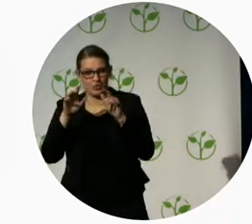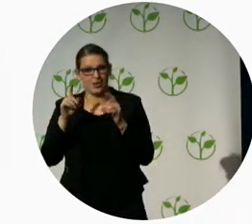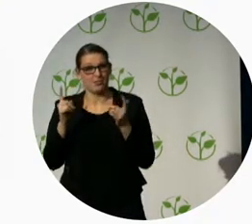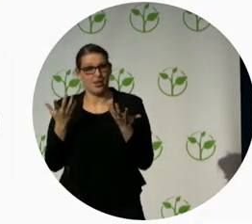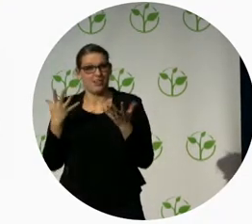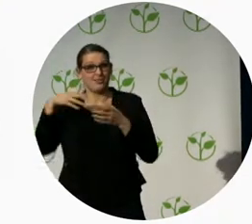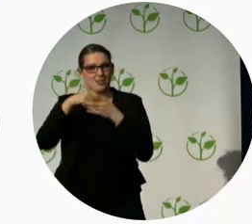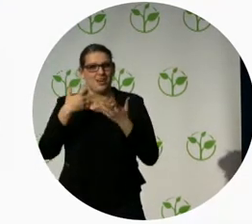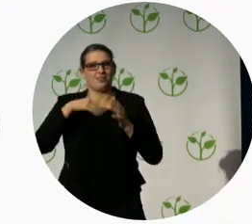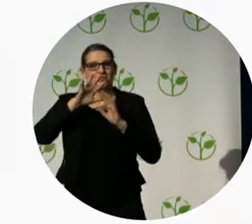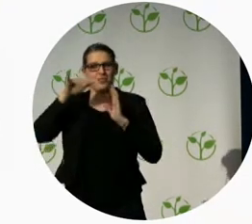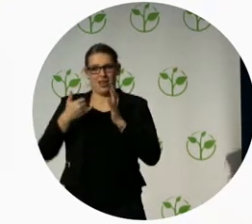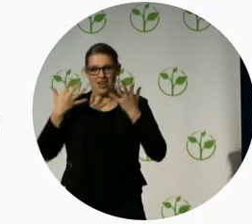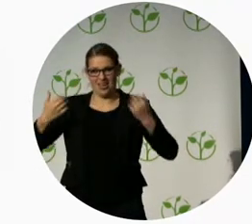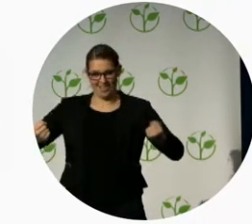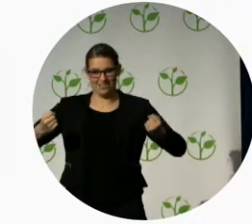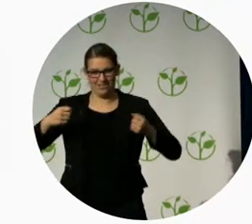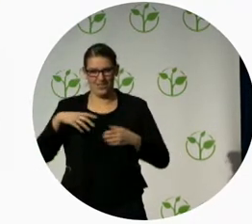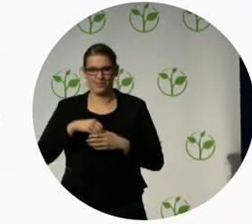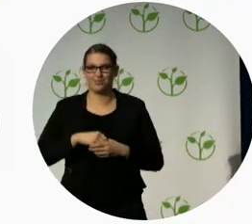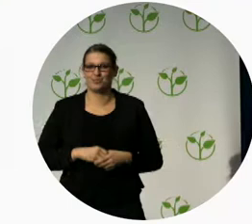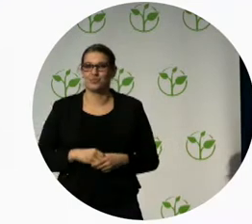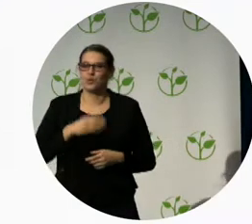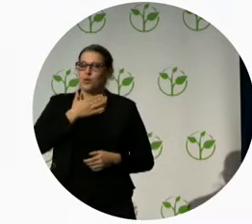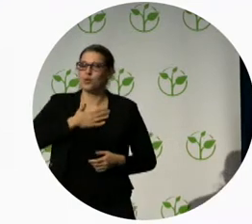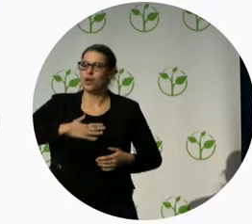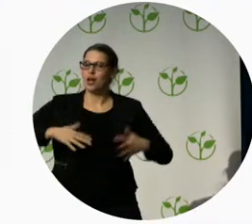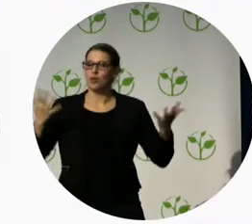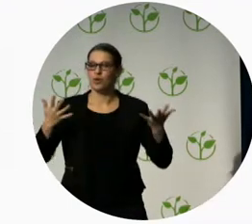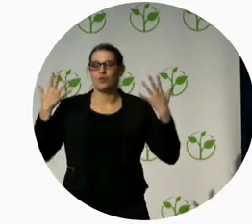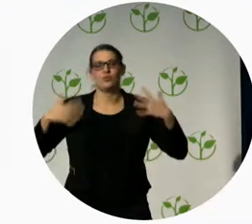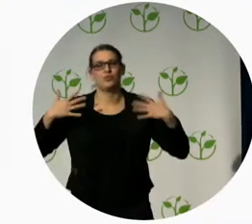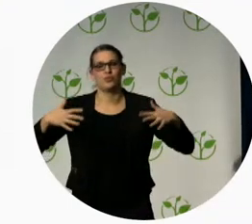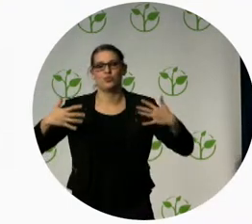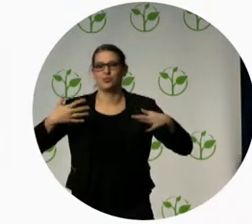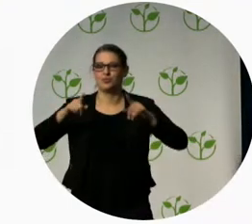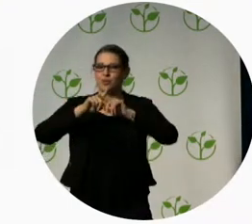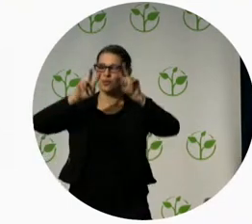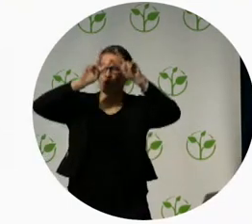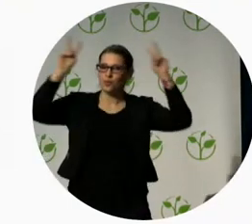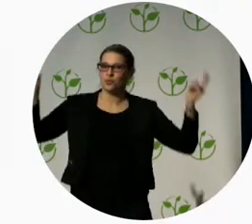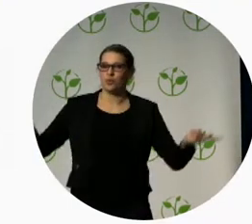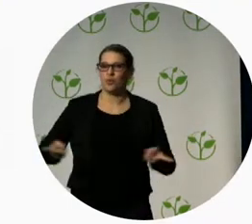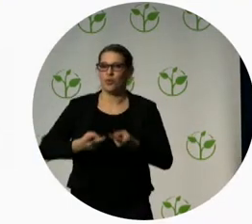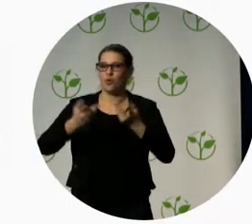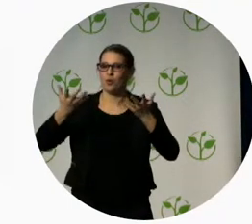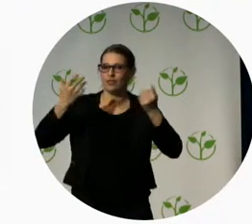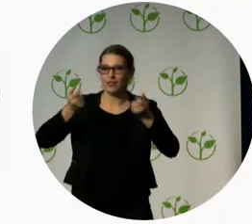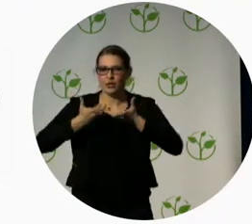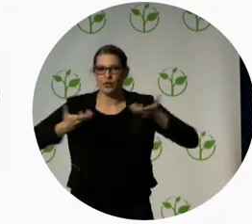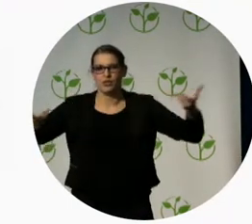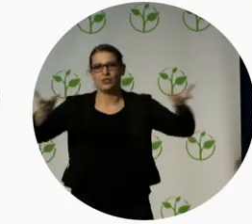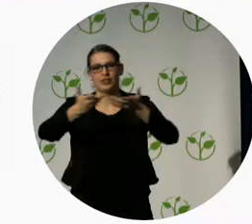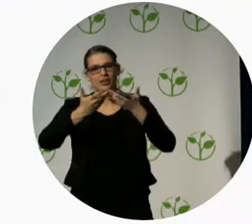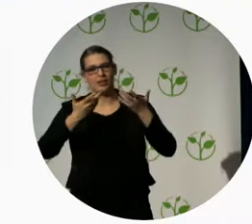truly global event. This is a global event. So often I go to events and we see the kind of the key markets for